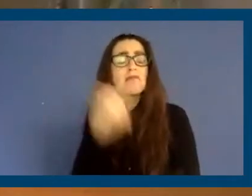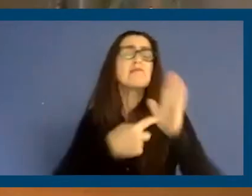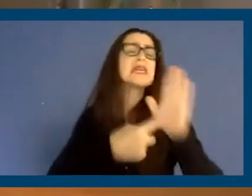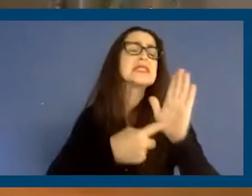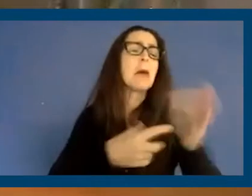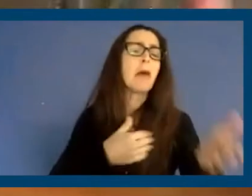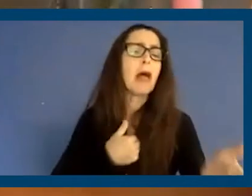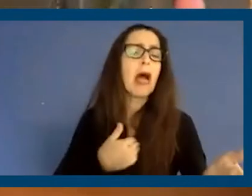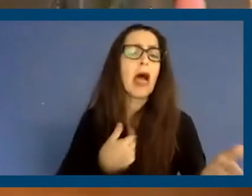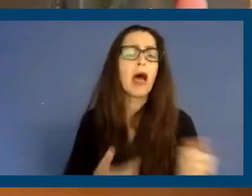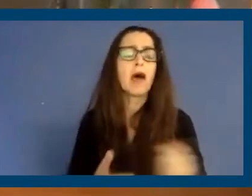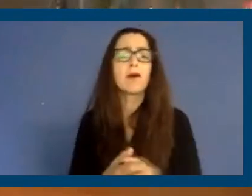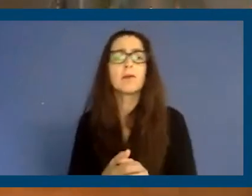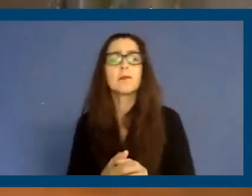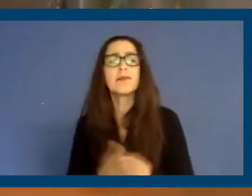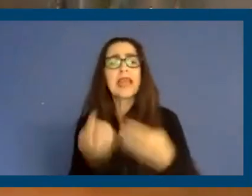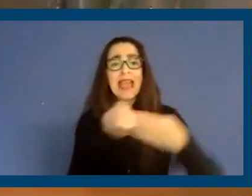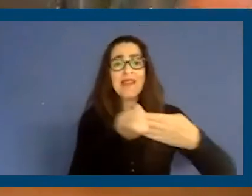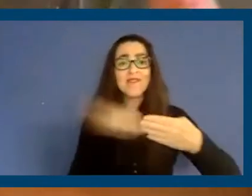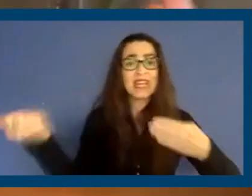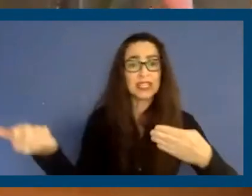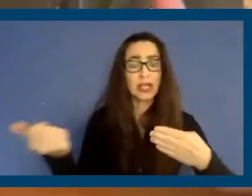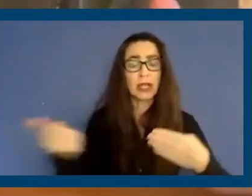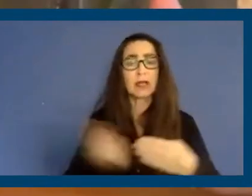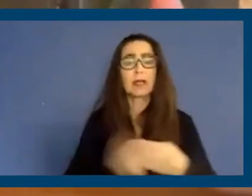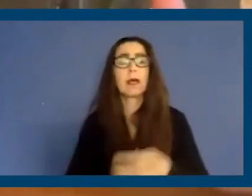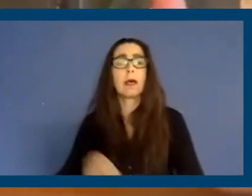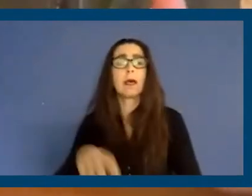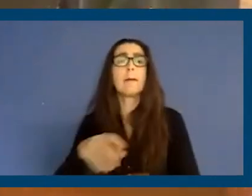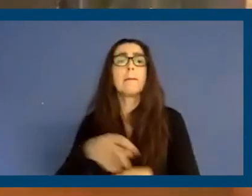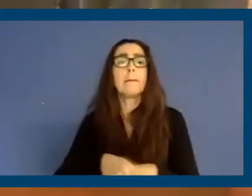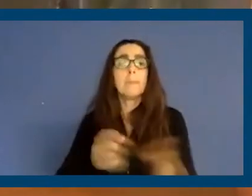eviction moratoriums, which is a short lease on life, if you will,